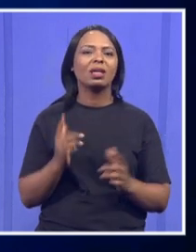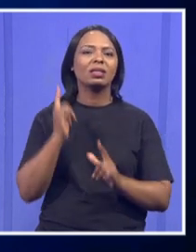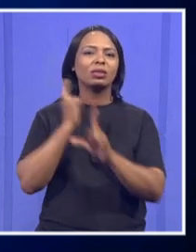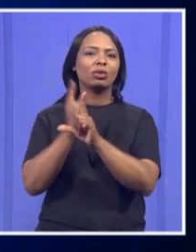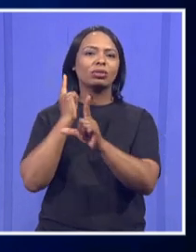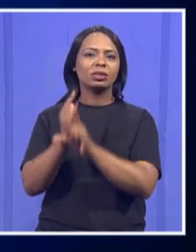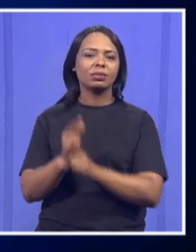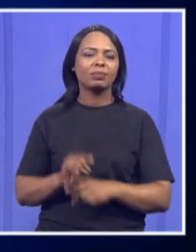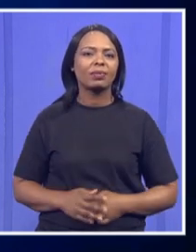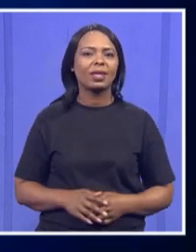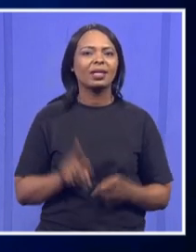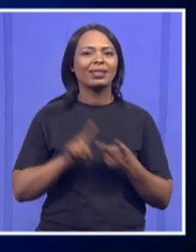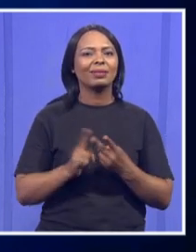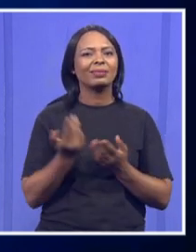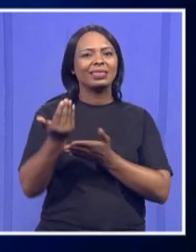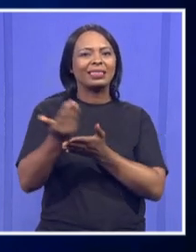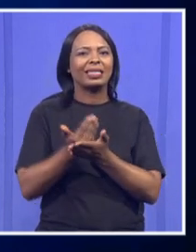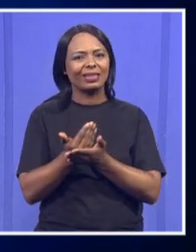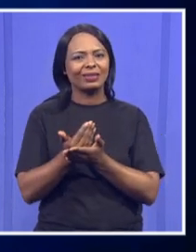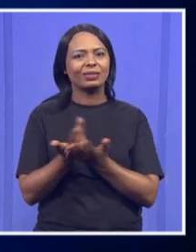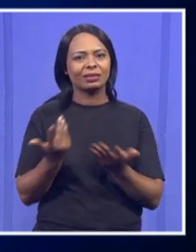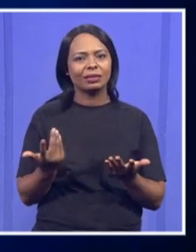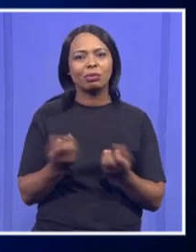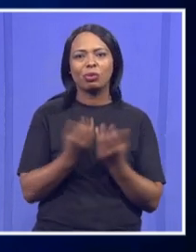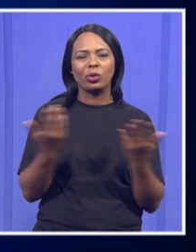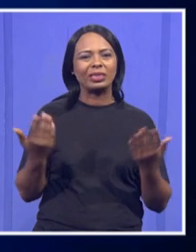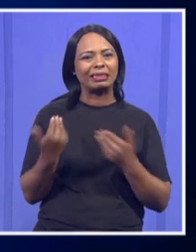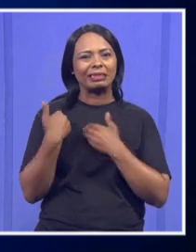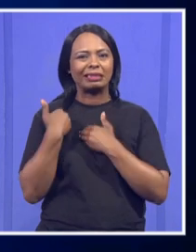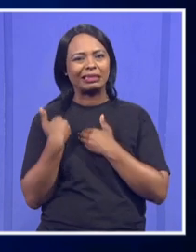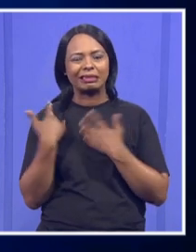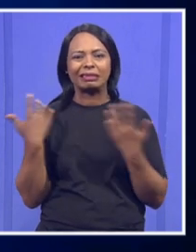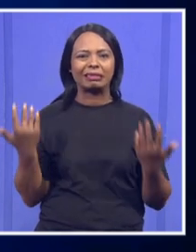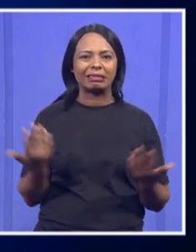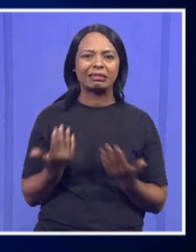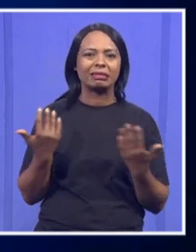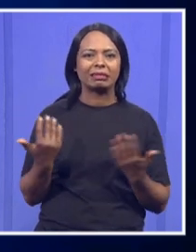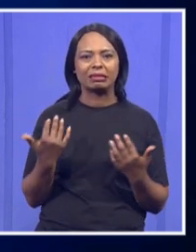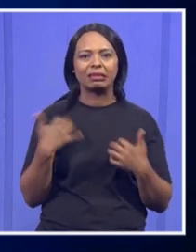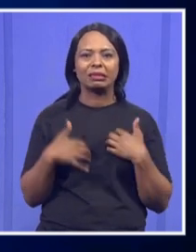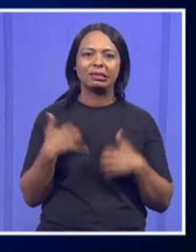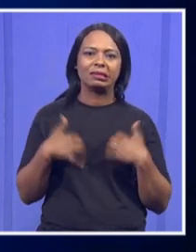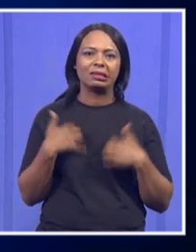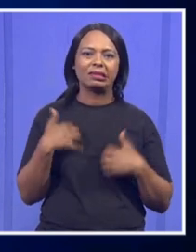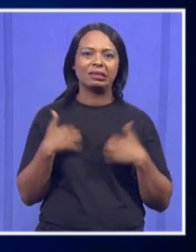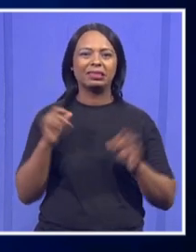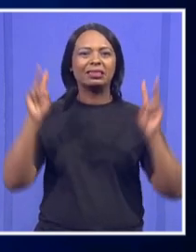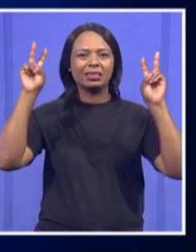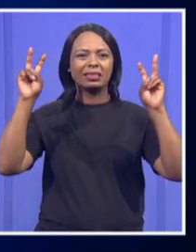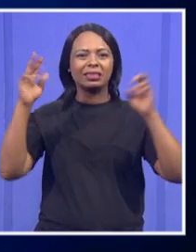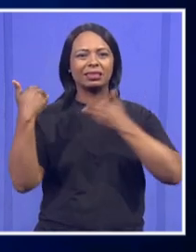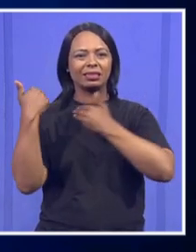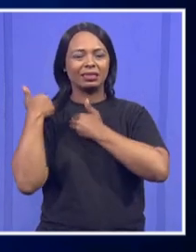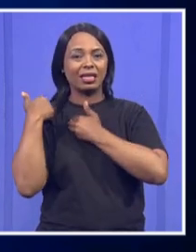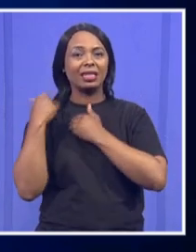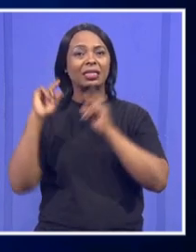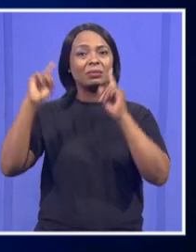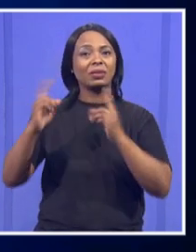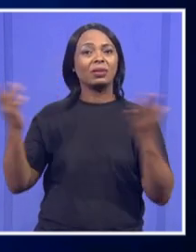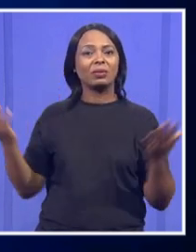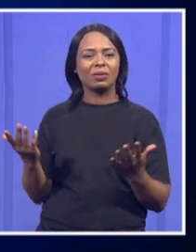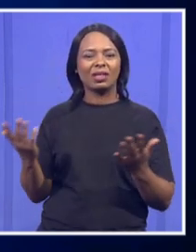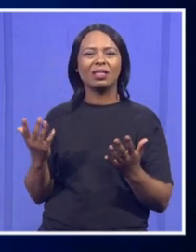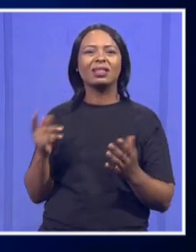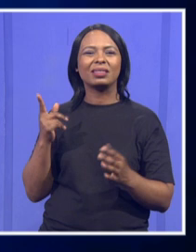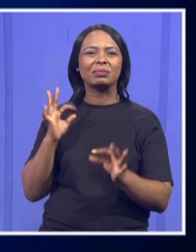safety that people are always enduring in Gauteng, particularly your township, which are very volatile